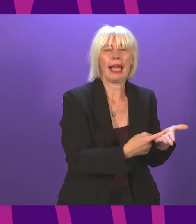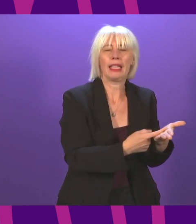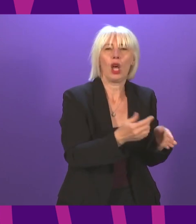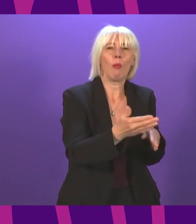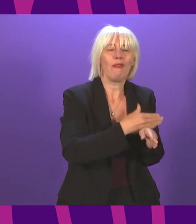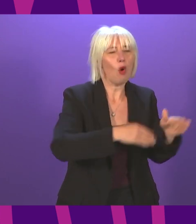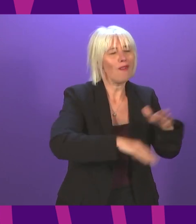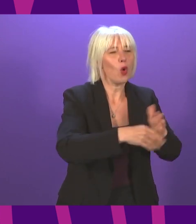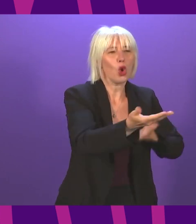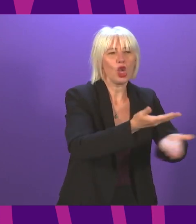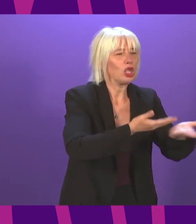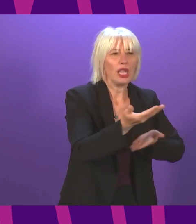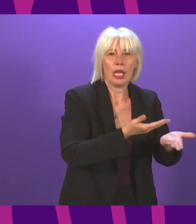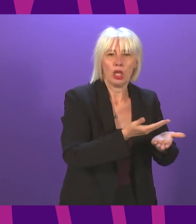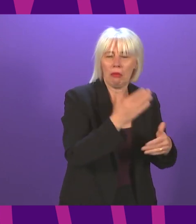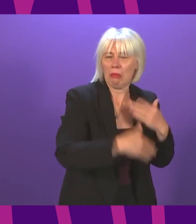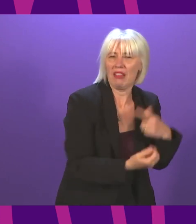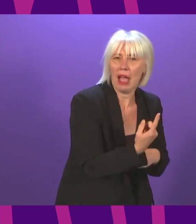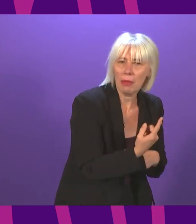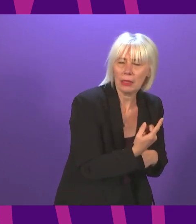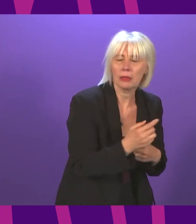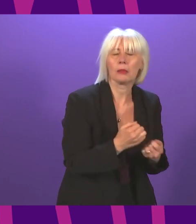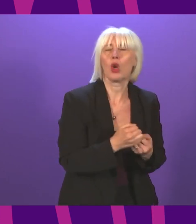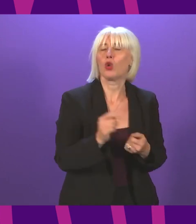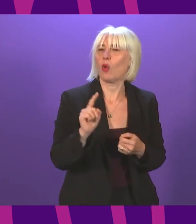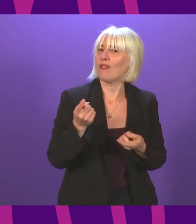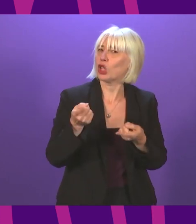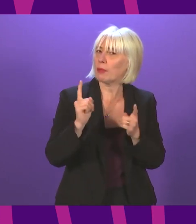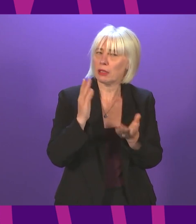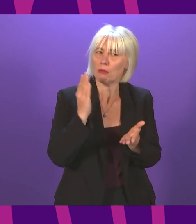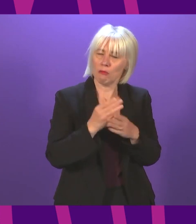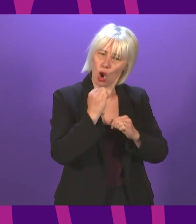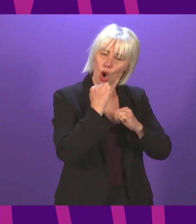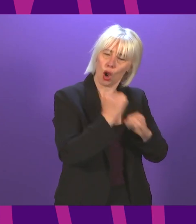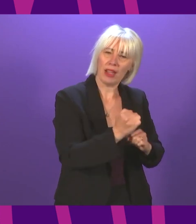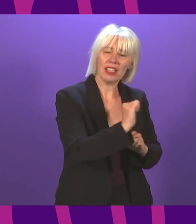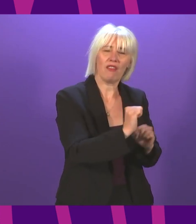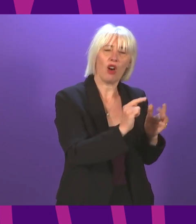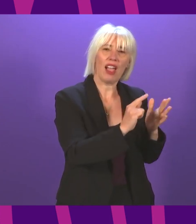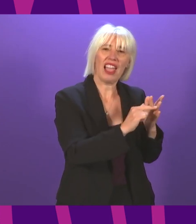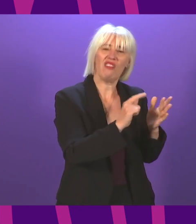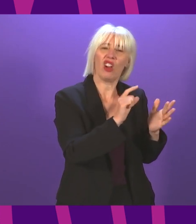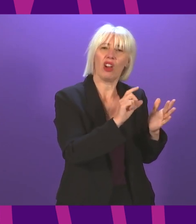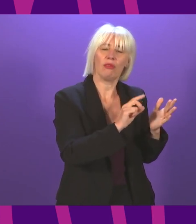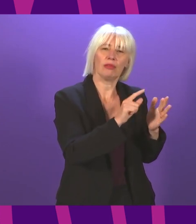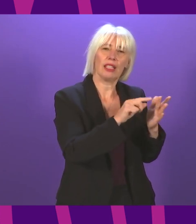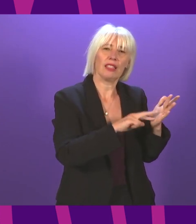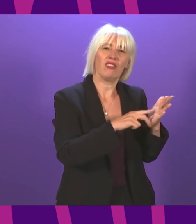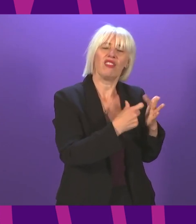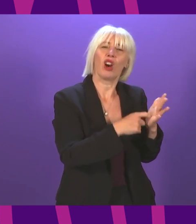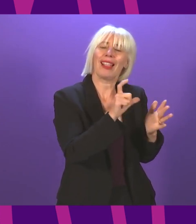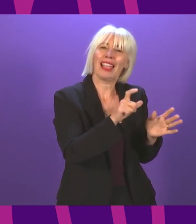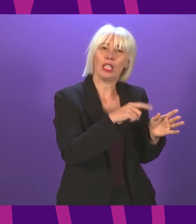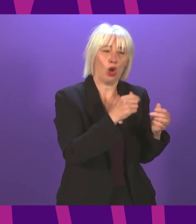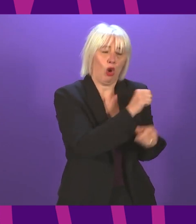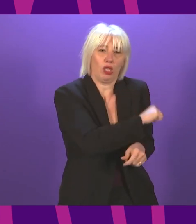consultation. Can I ask the First Minister if she will offer a firm commitment to the users of Inverclyde Royal Hospital, including its A